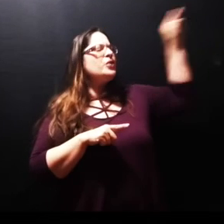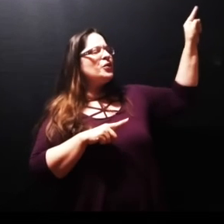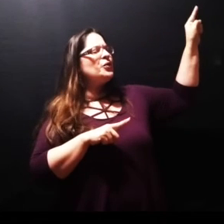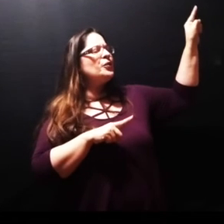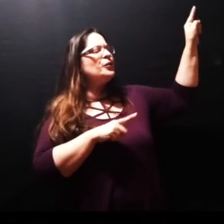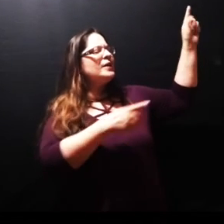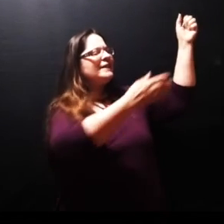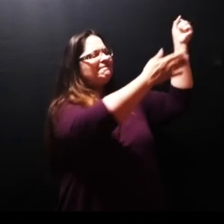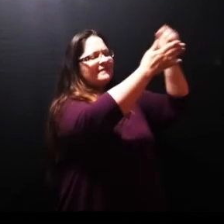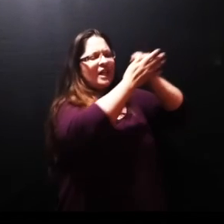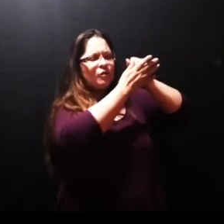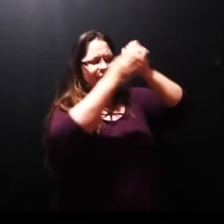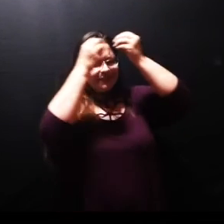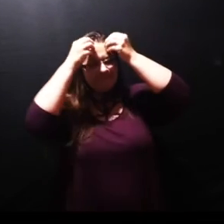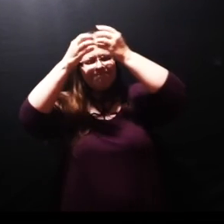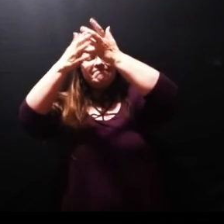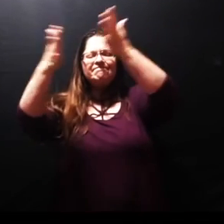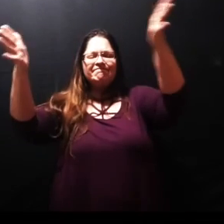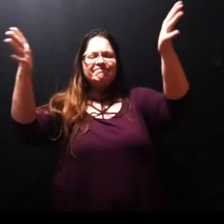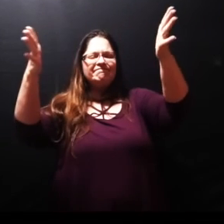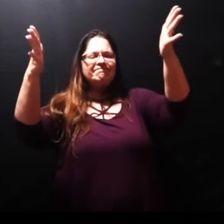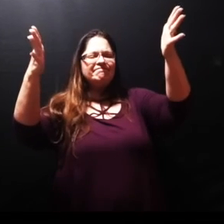passage the glory that it needs